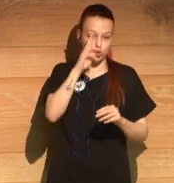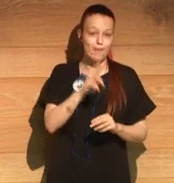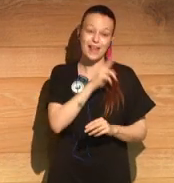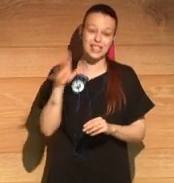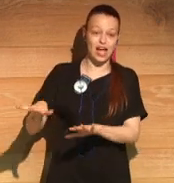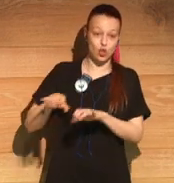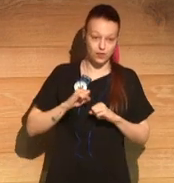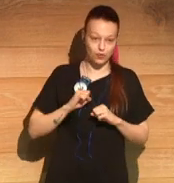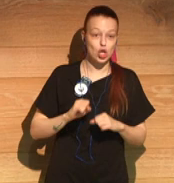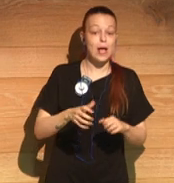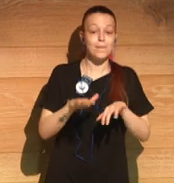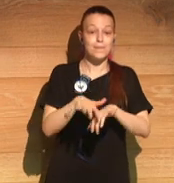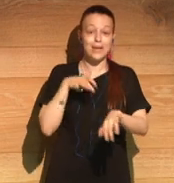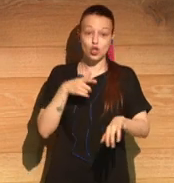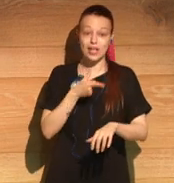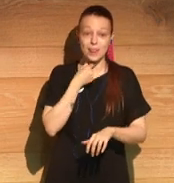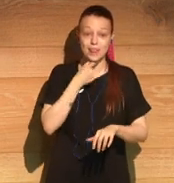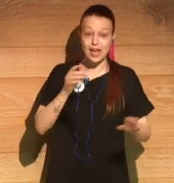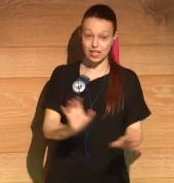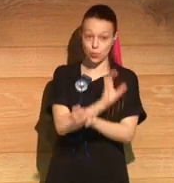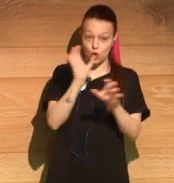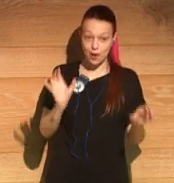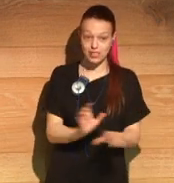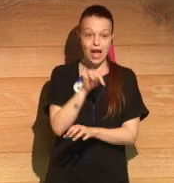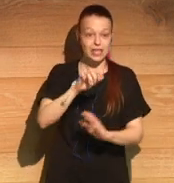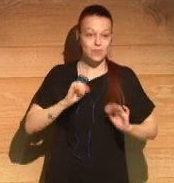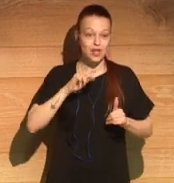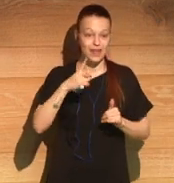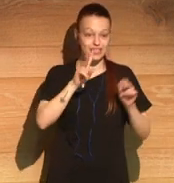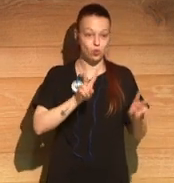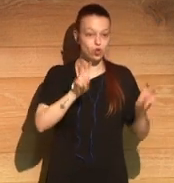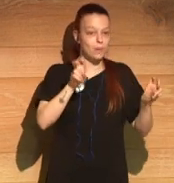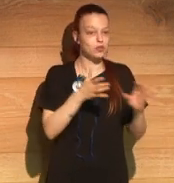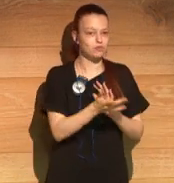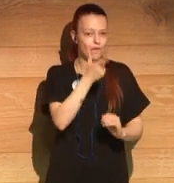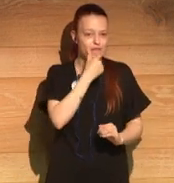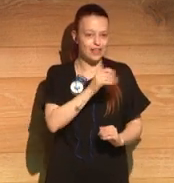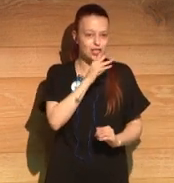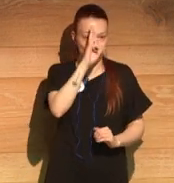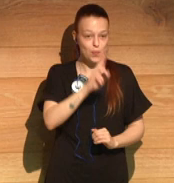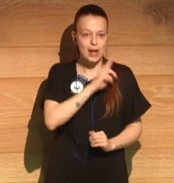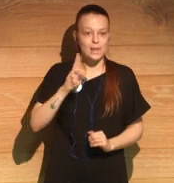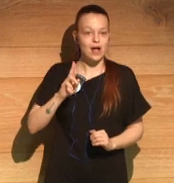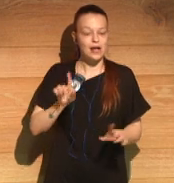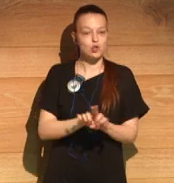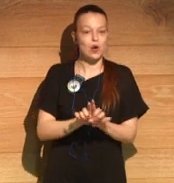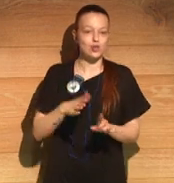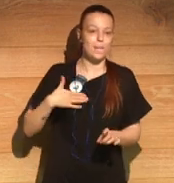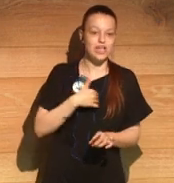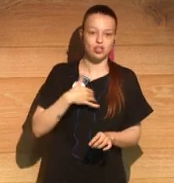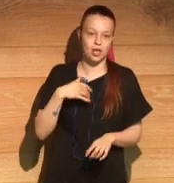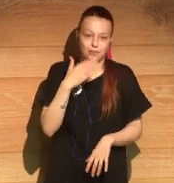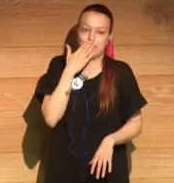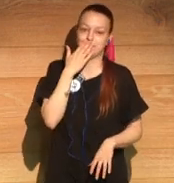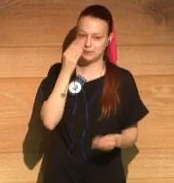are so like ridiculous and over the top at times. And Cyril, as a seven year old, is the only kind of